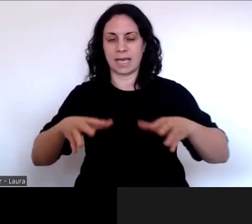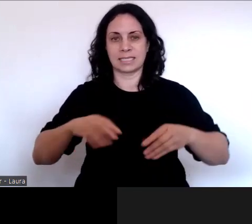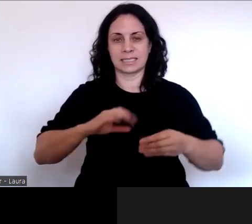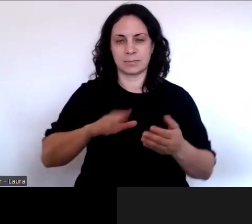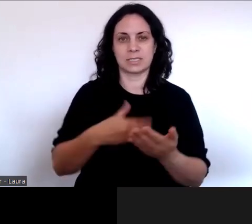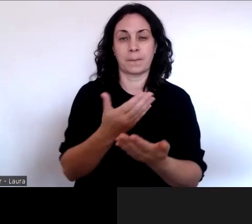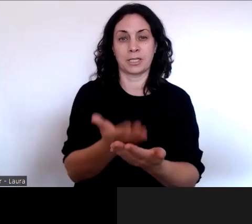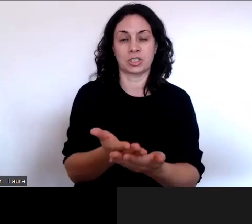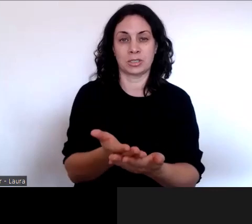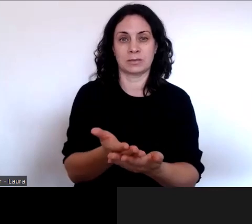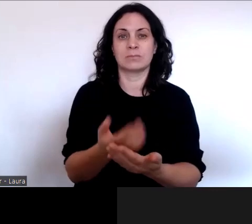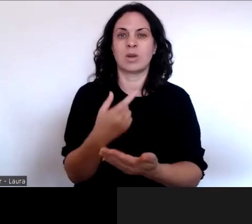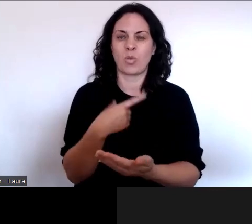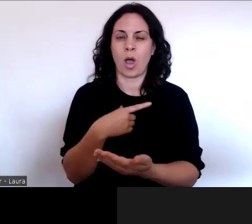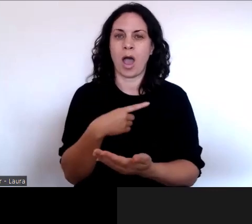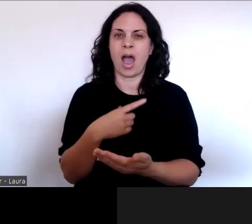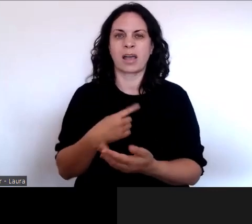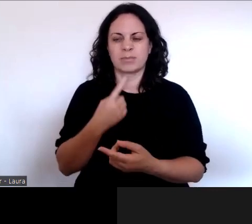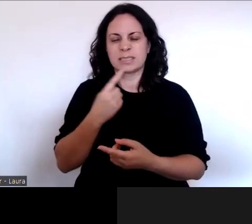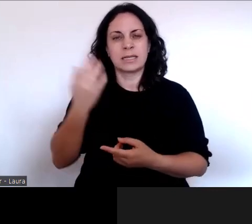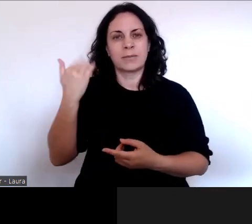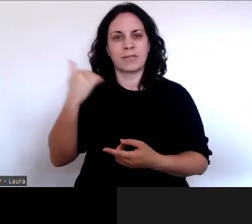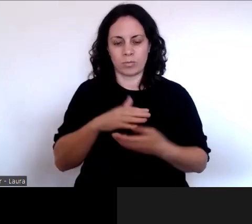we're a we're a small team and.